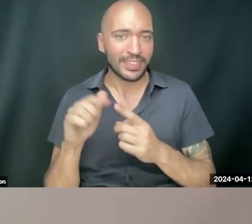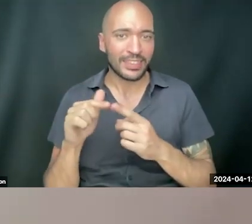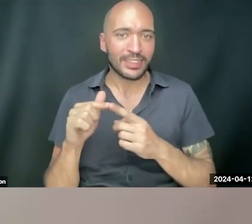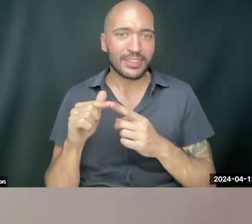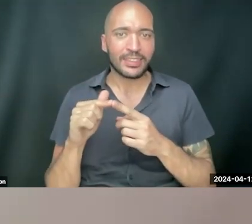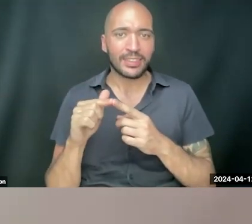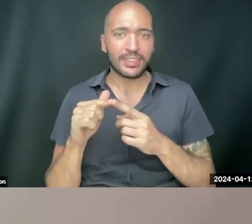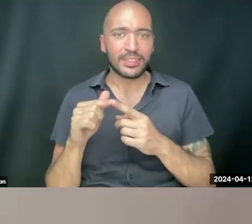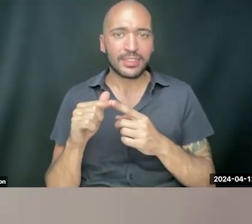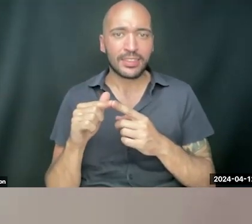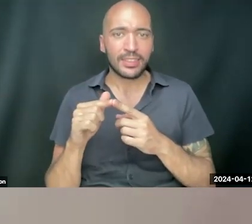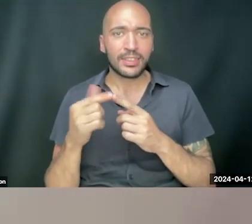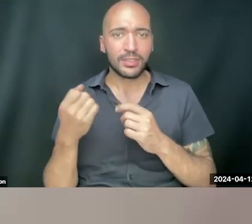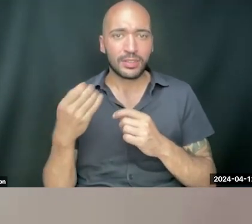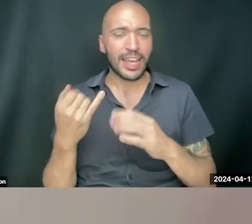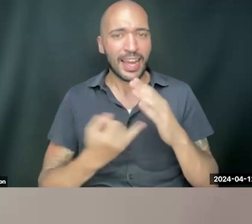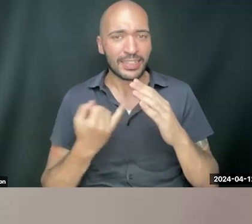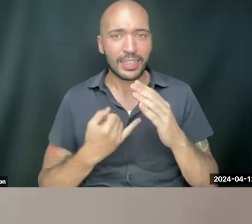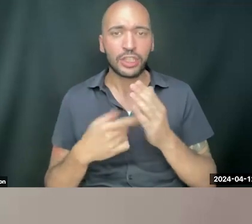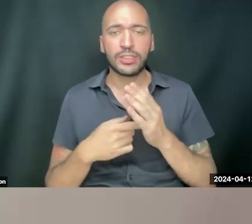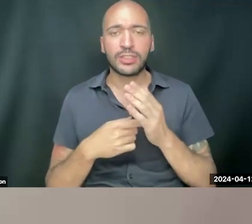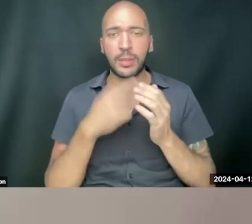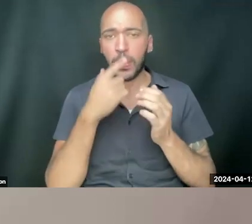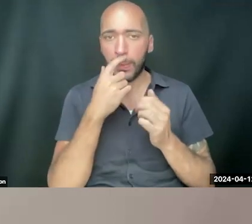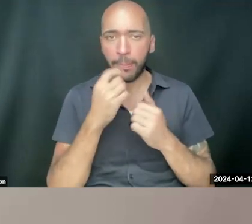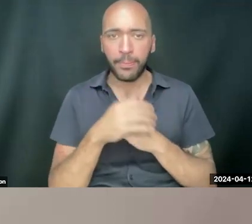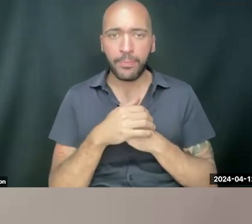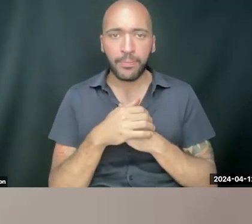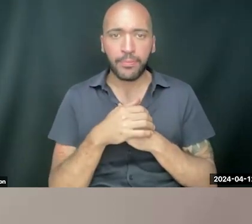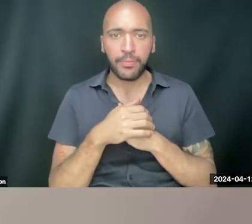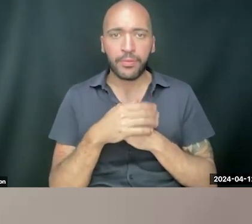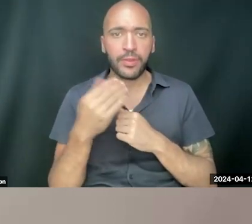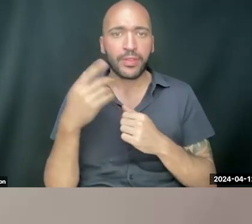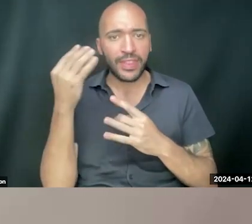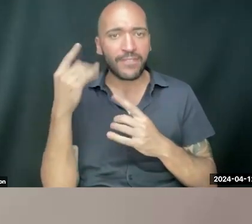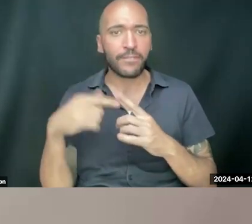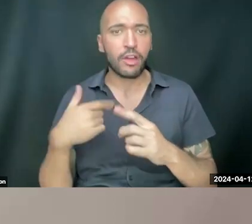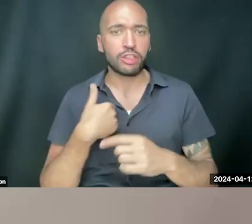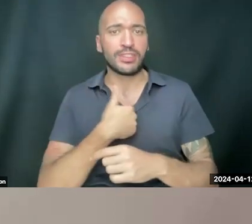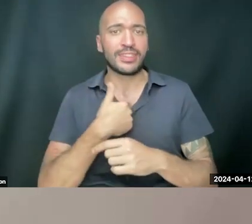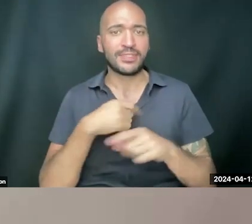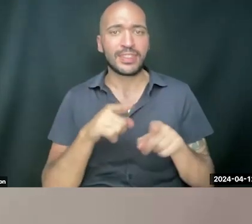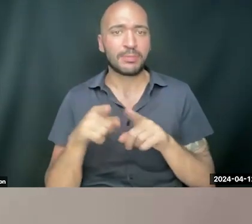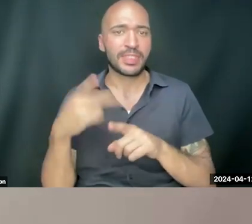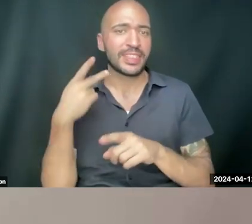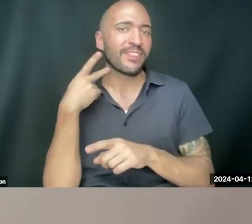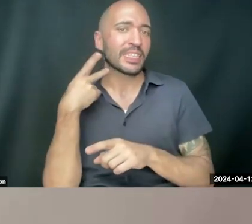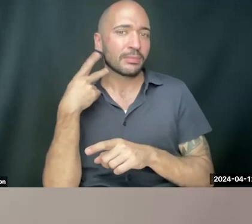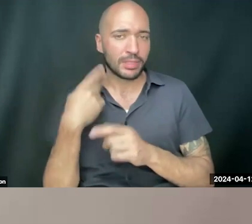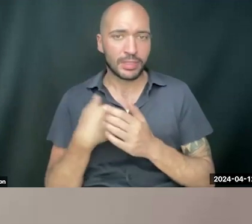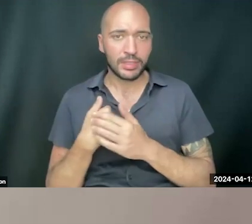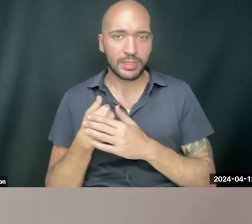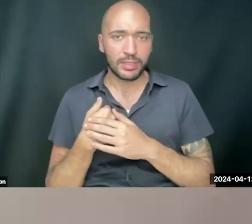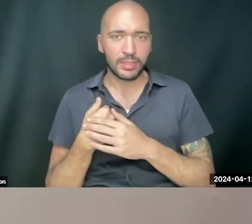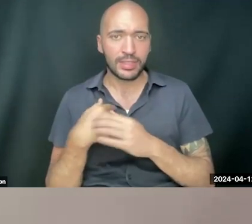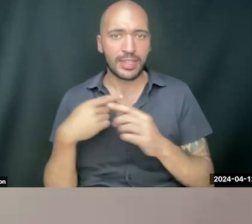And isolation. And thinking of ourselves as victim and